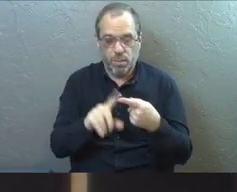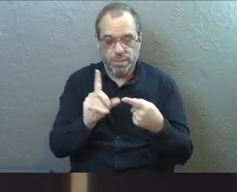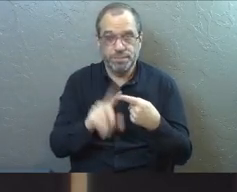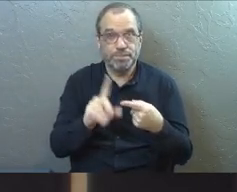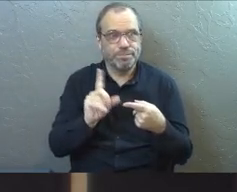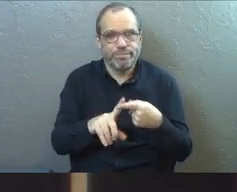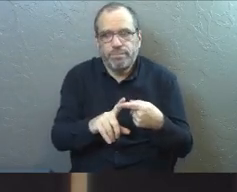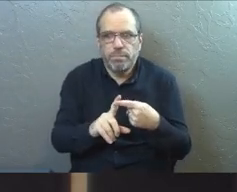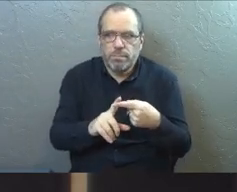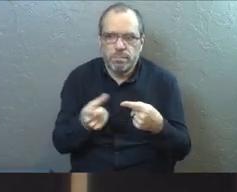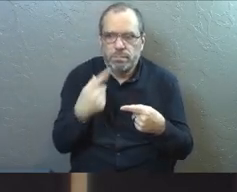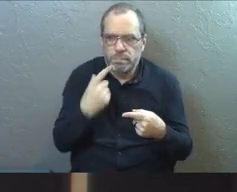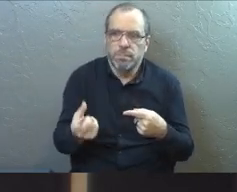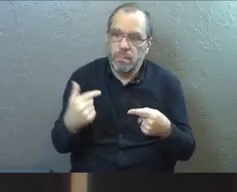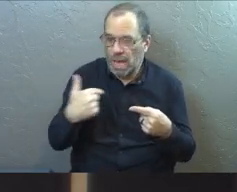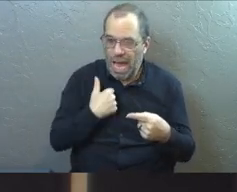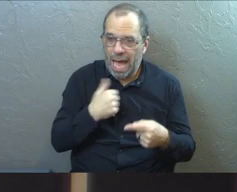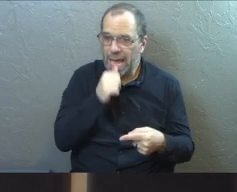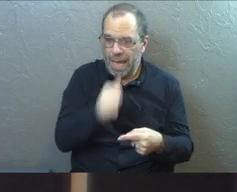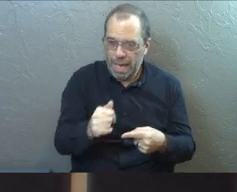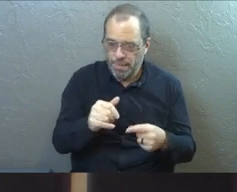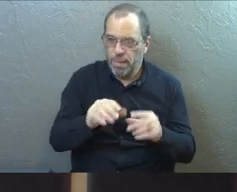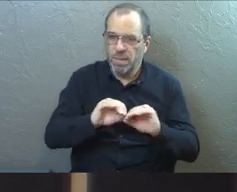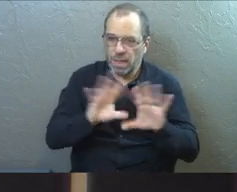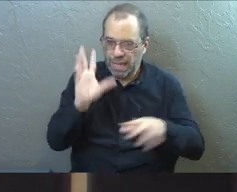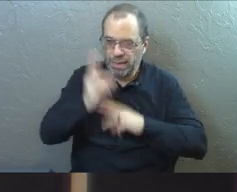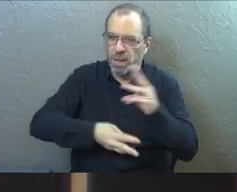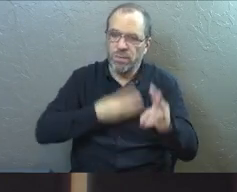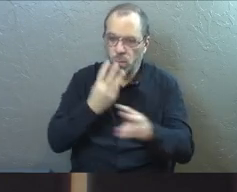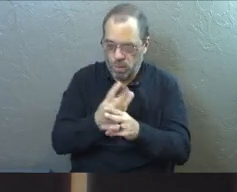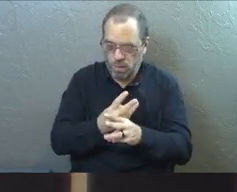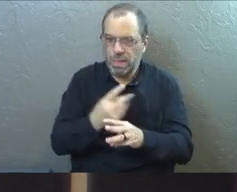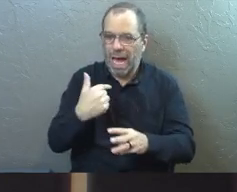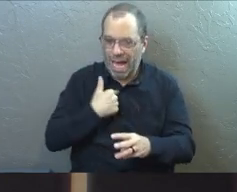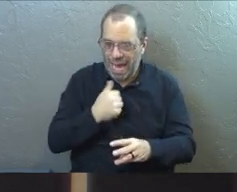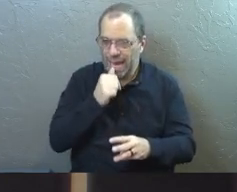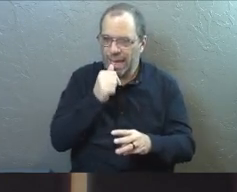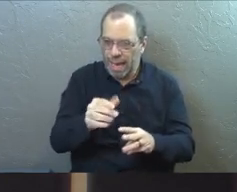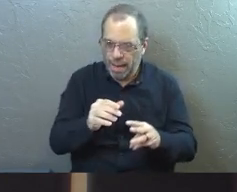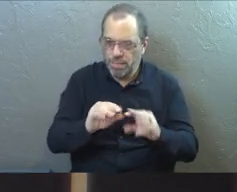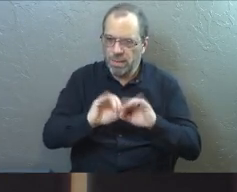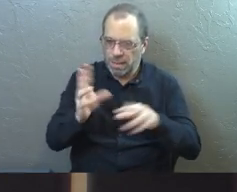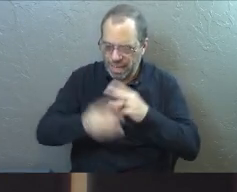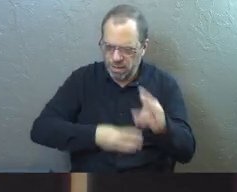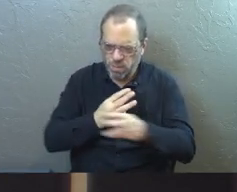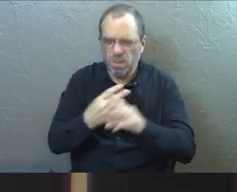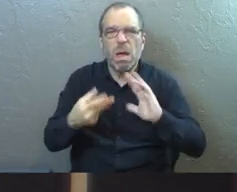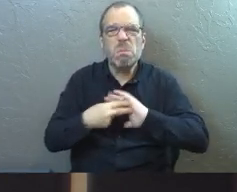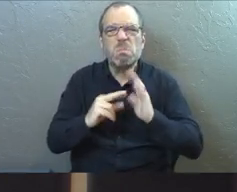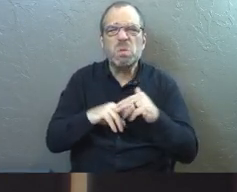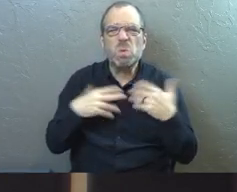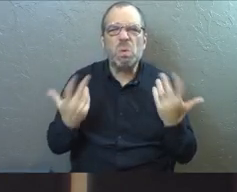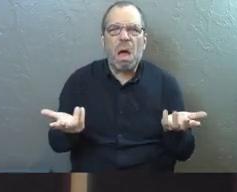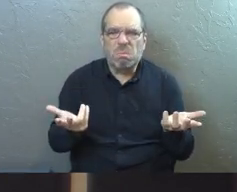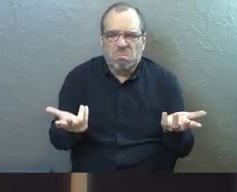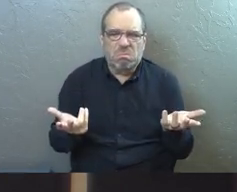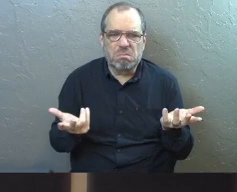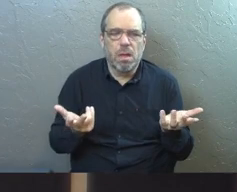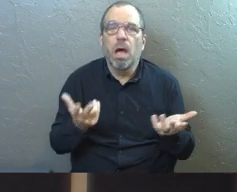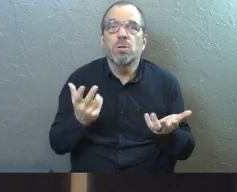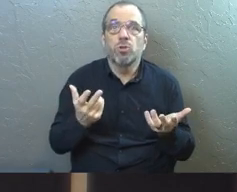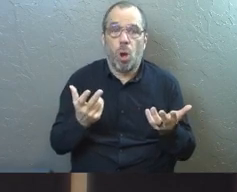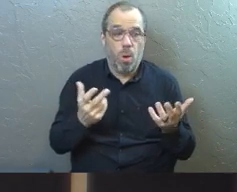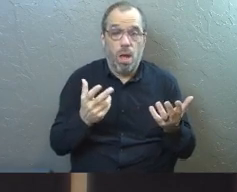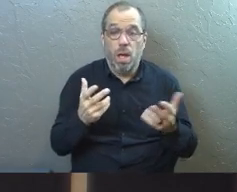just the simple phrase that Jesus says, I am the light of the world. I am the light of the world. What does that light mean? We're going to talk about that because